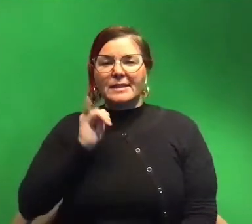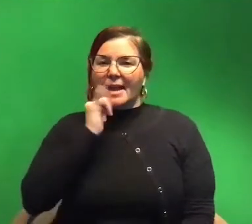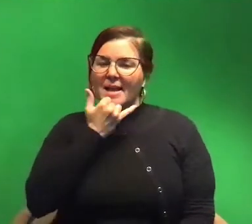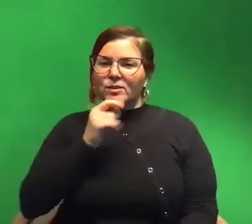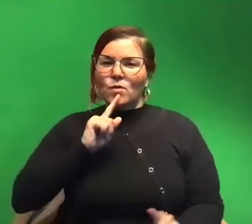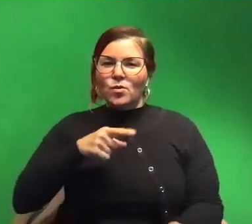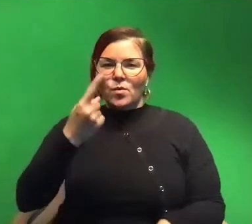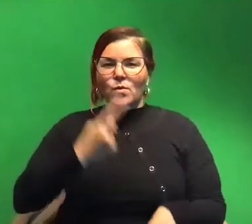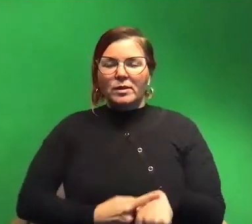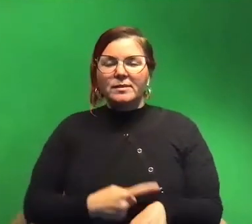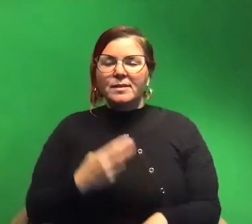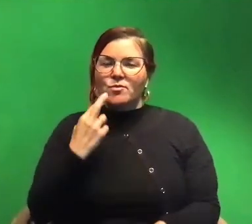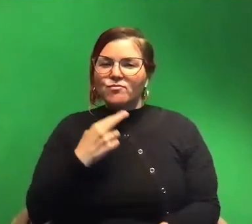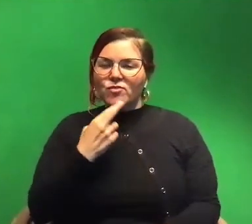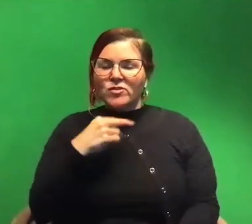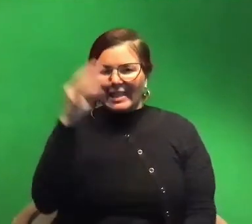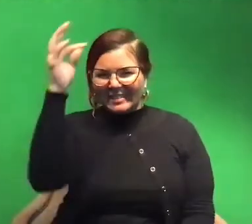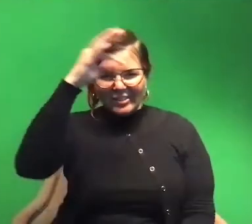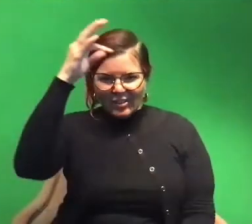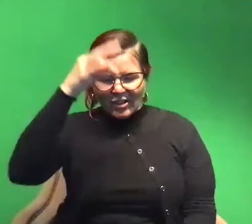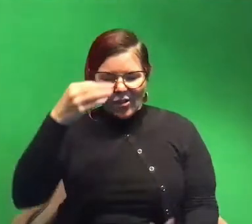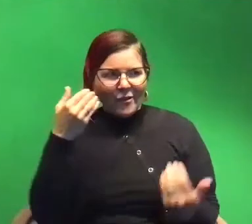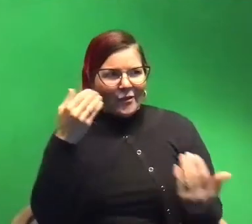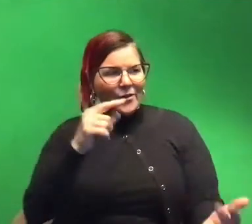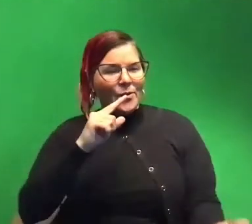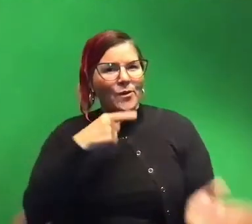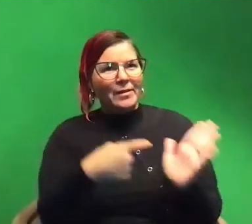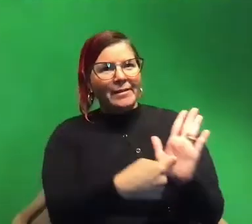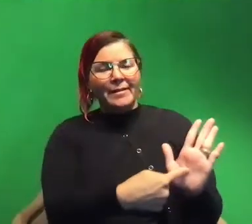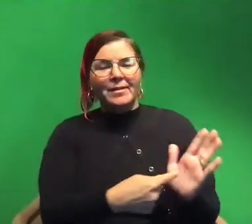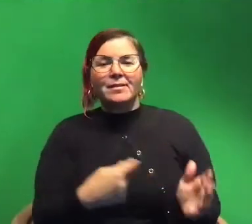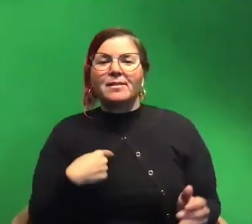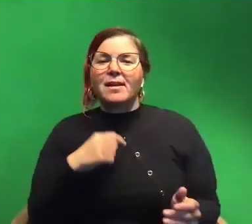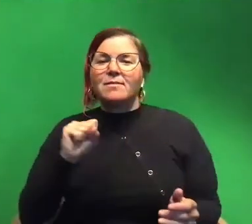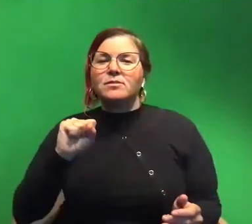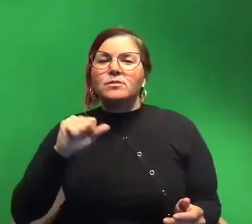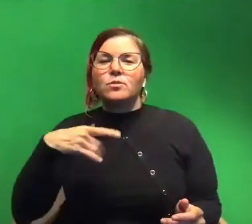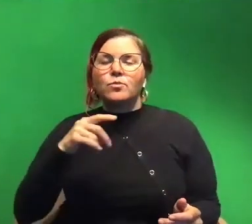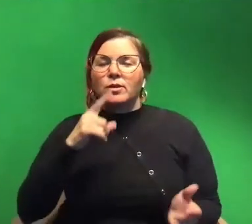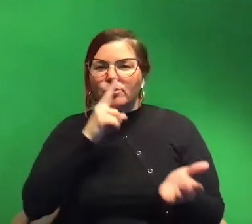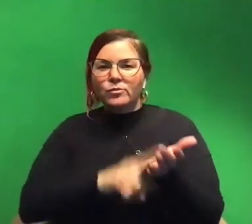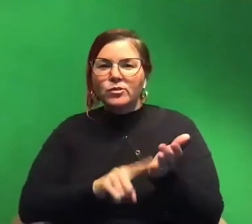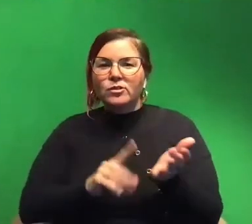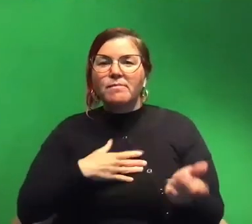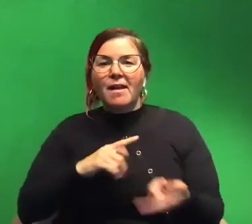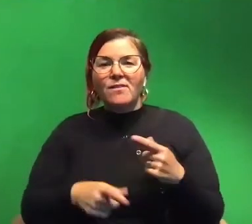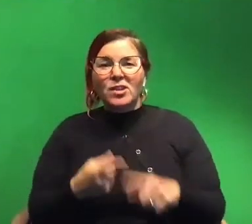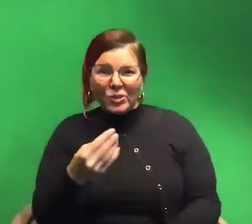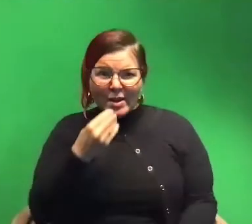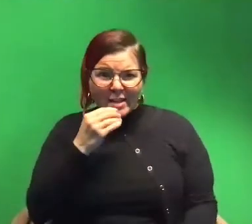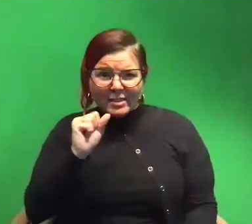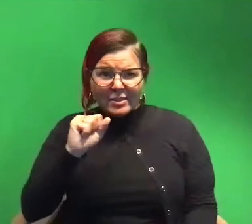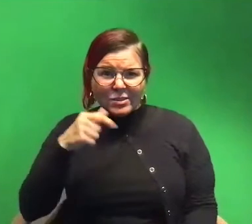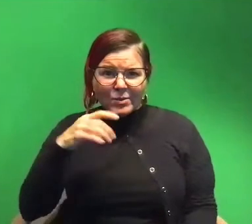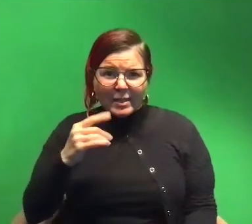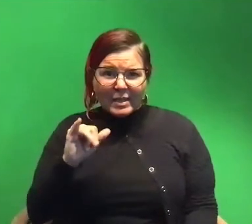in a restaurant not knowing what it was and it was while i was doing my squid research and my friends were like yeah everything's squid ink and i thought they